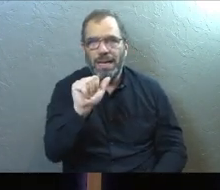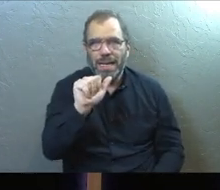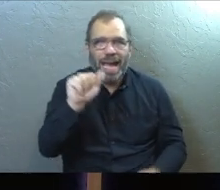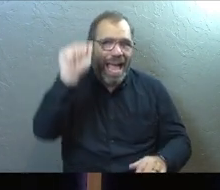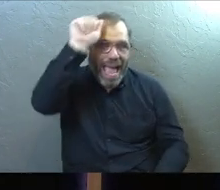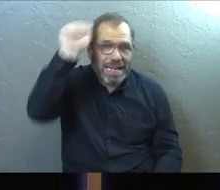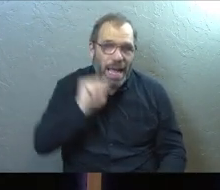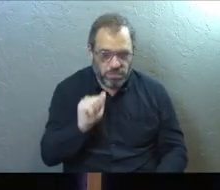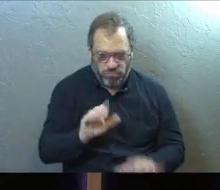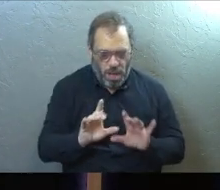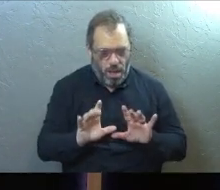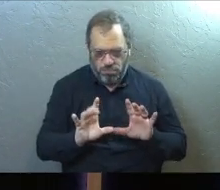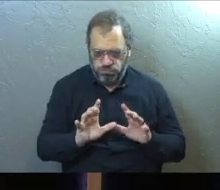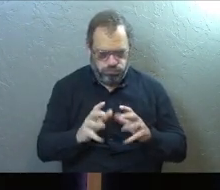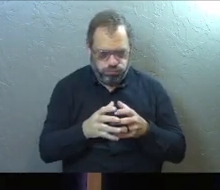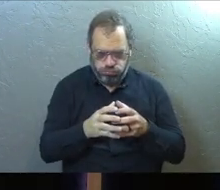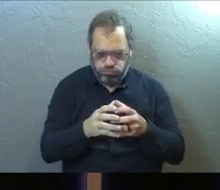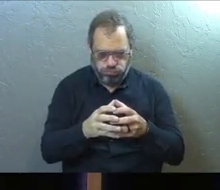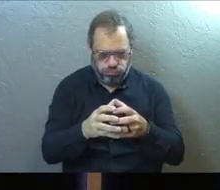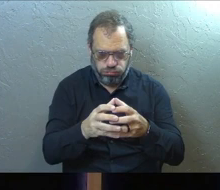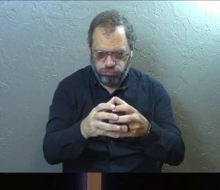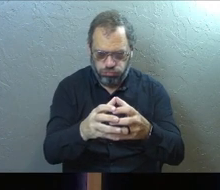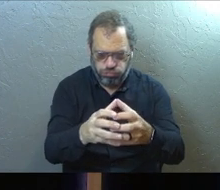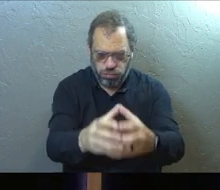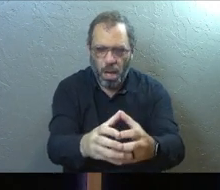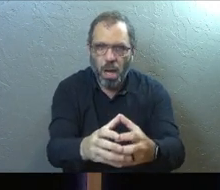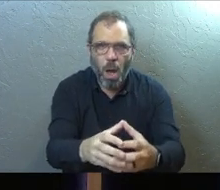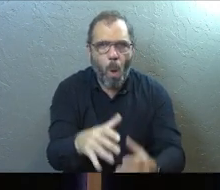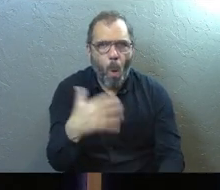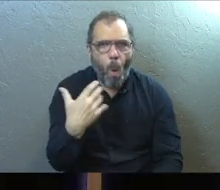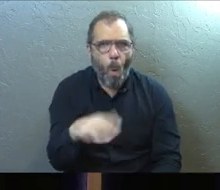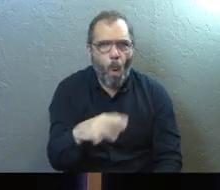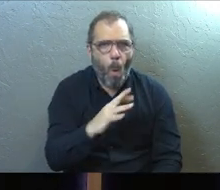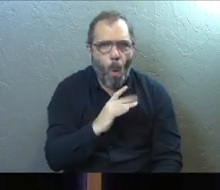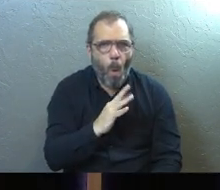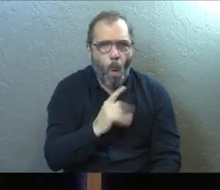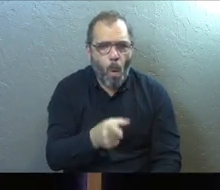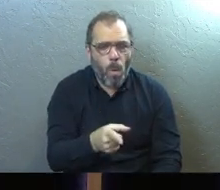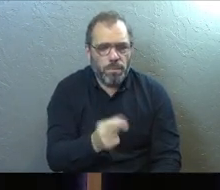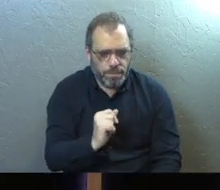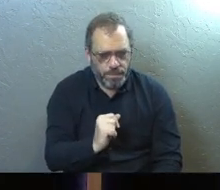analyze these verses to death here for just a second because there's just so much gold in them.